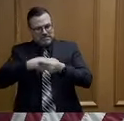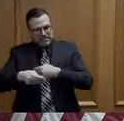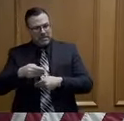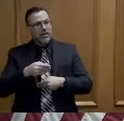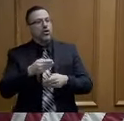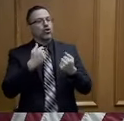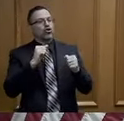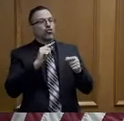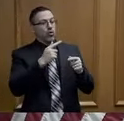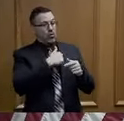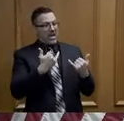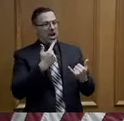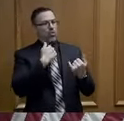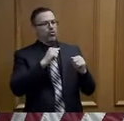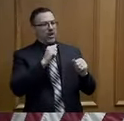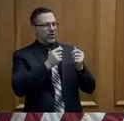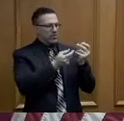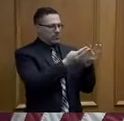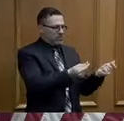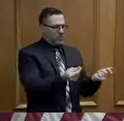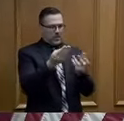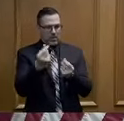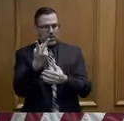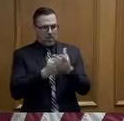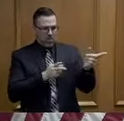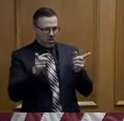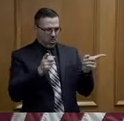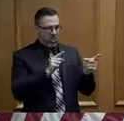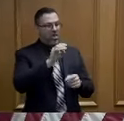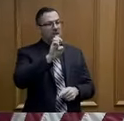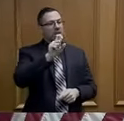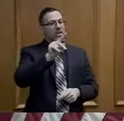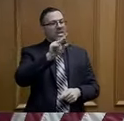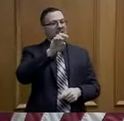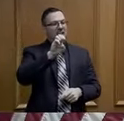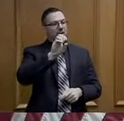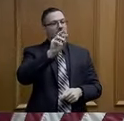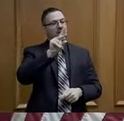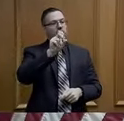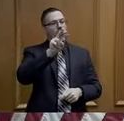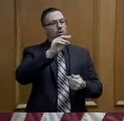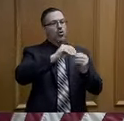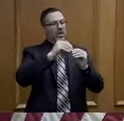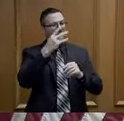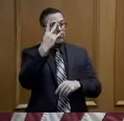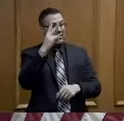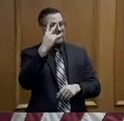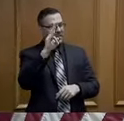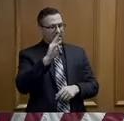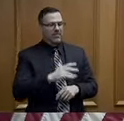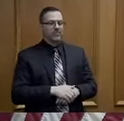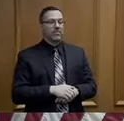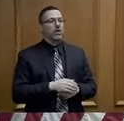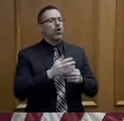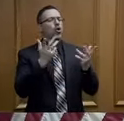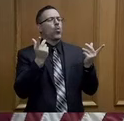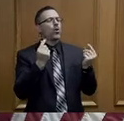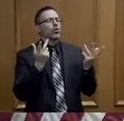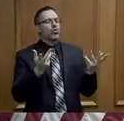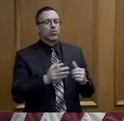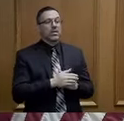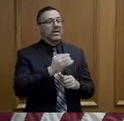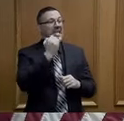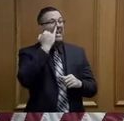them. Executive Order 17, we believe does that statewide. It prohibits social gatherings of 10 or more people.